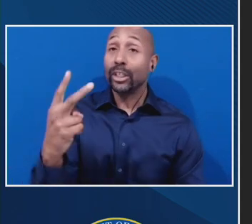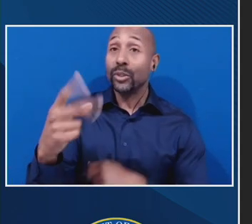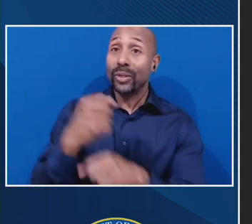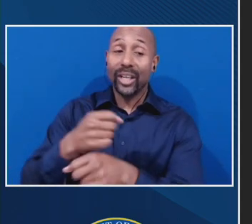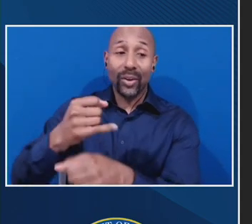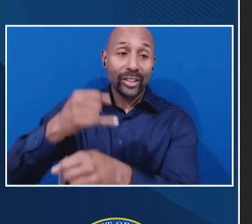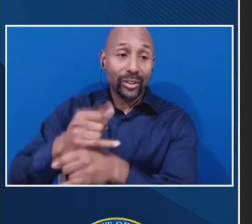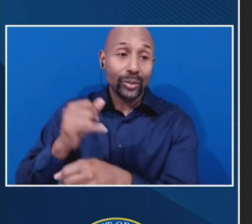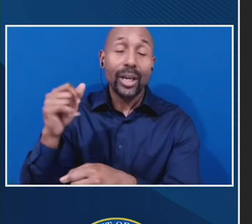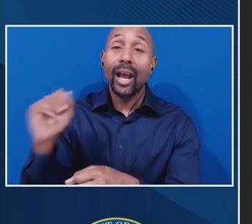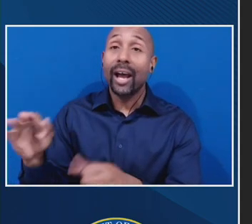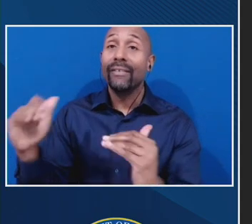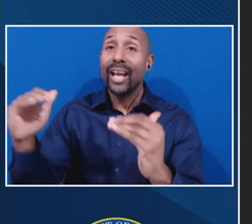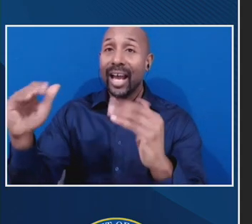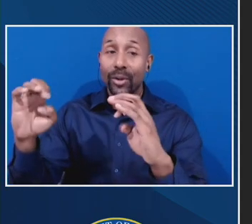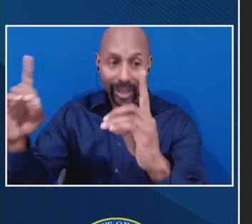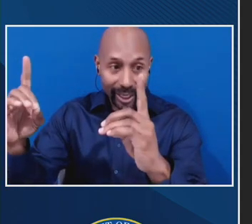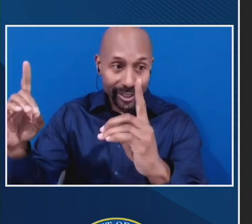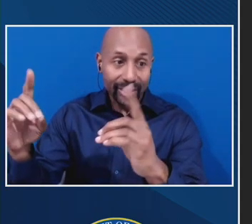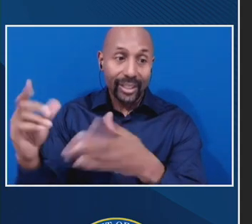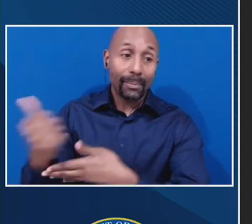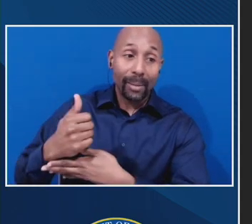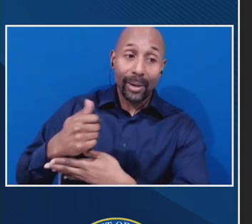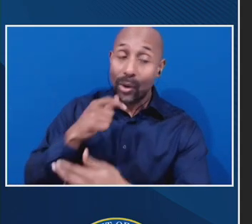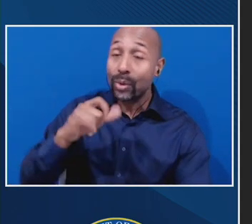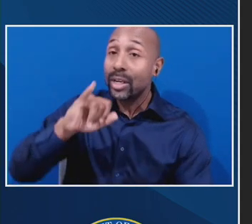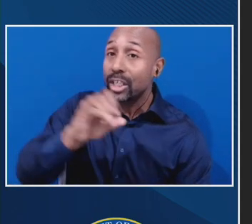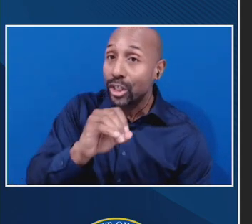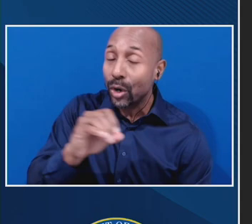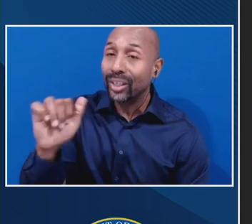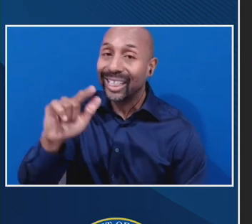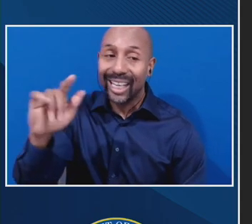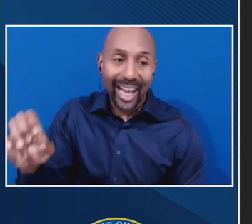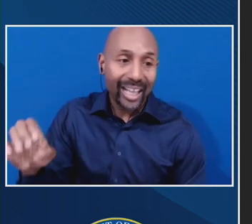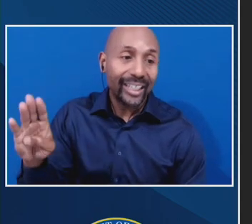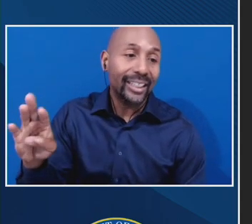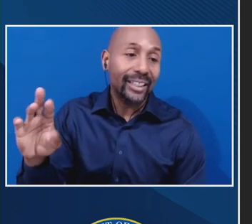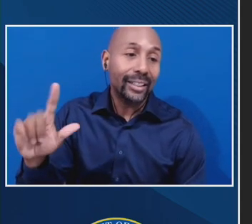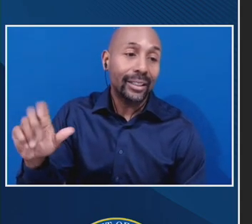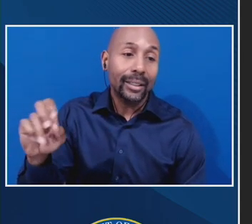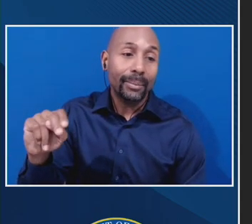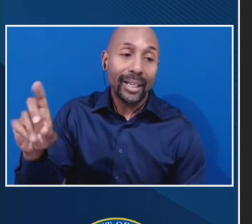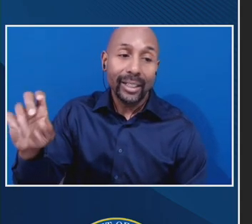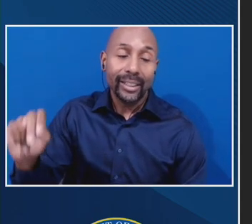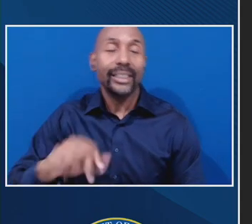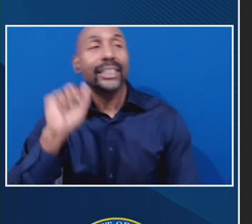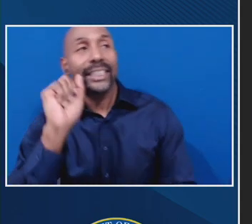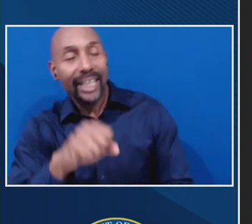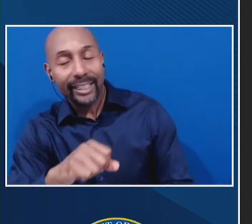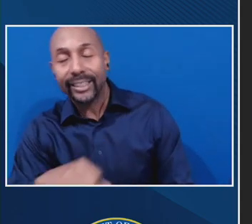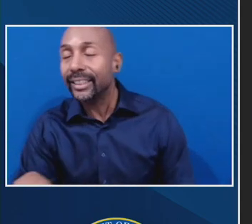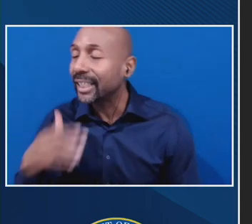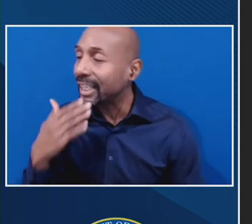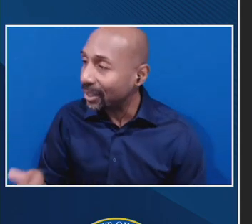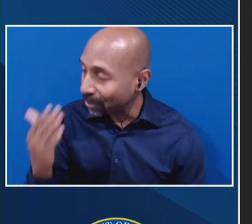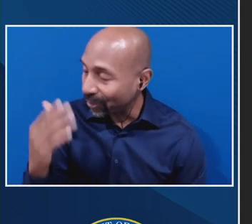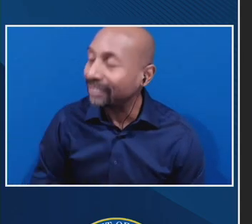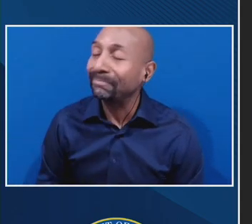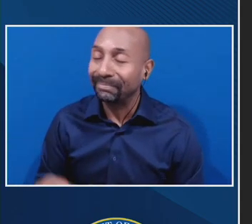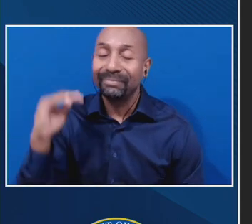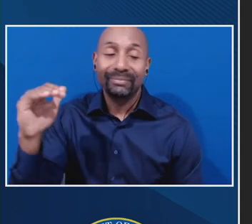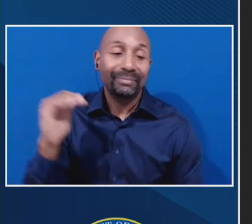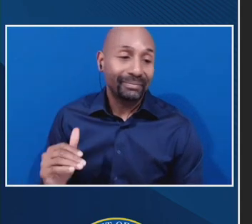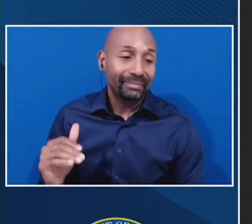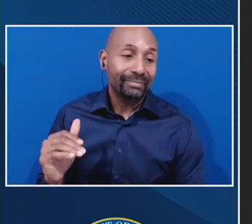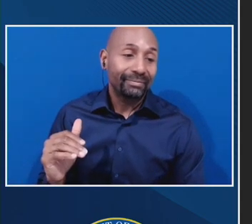of higher education. Our primary there is Joe Alice Blondin. Yes. Joe, good morning. And